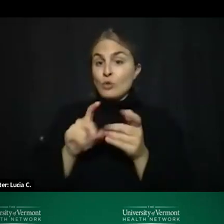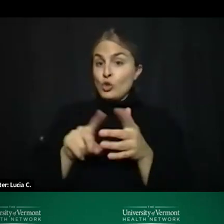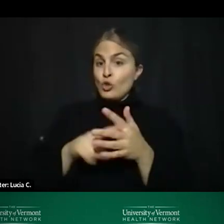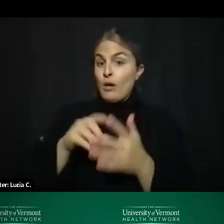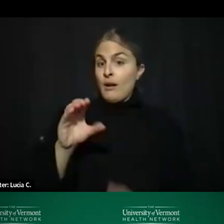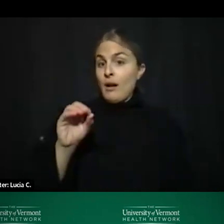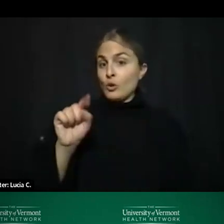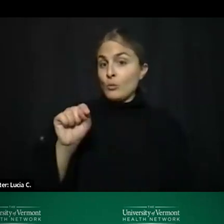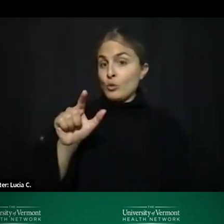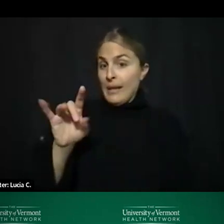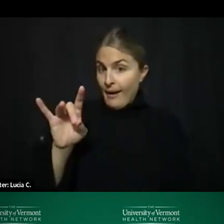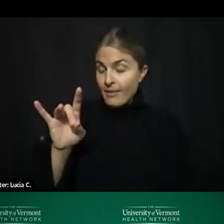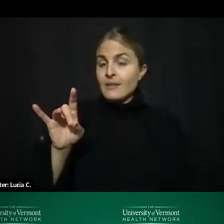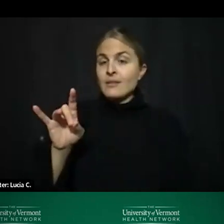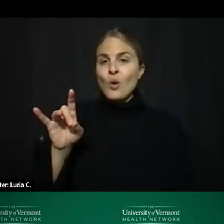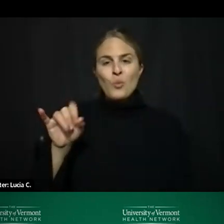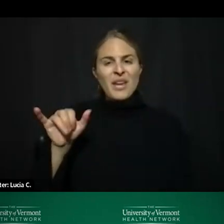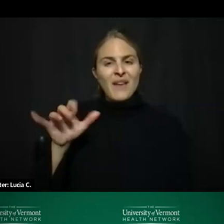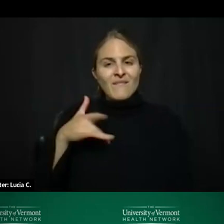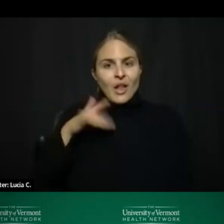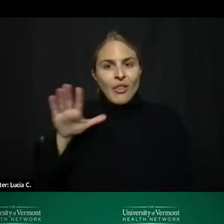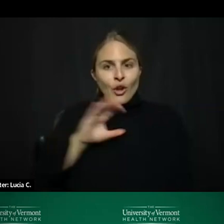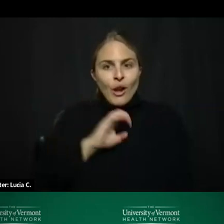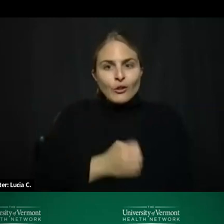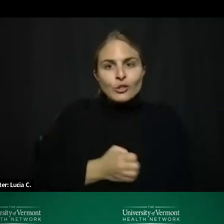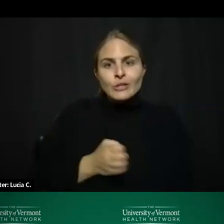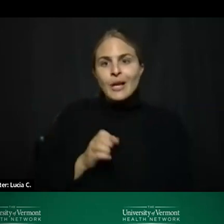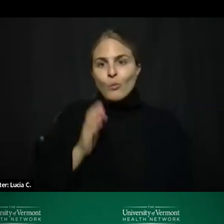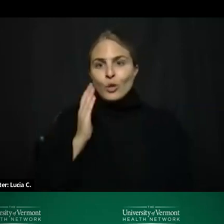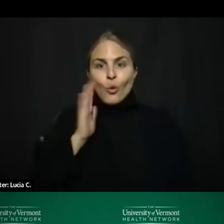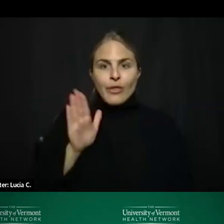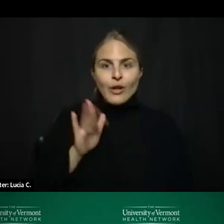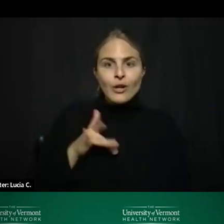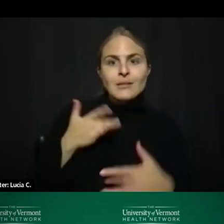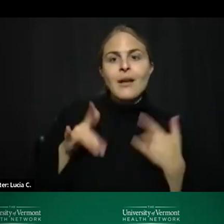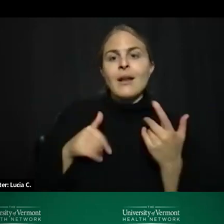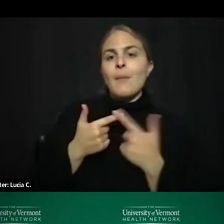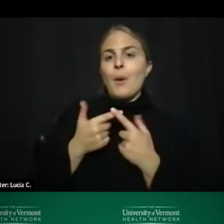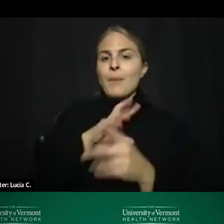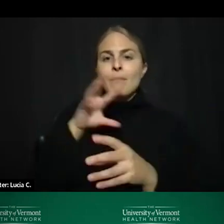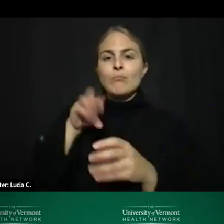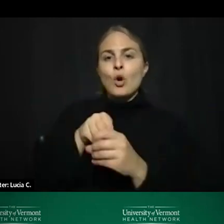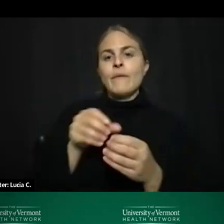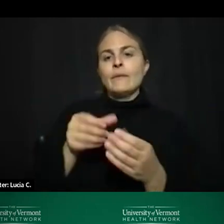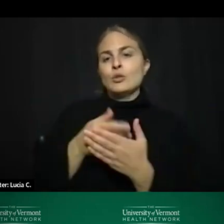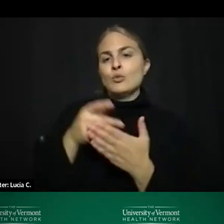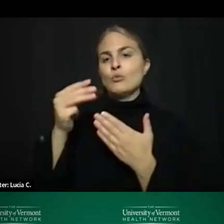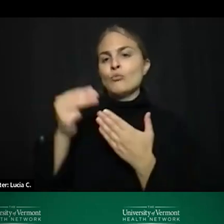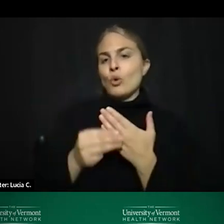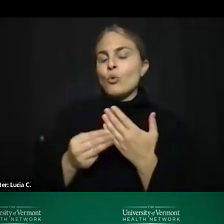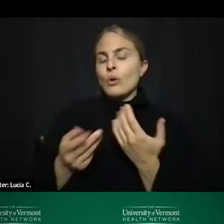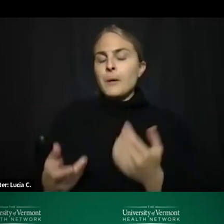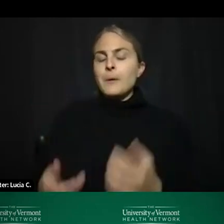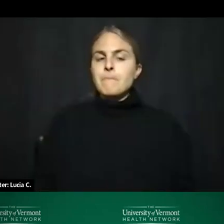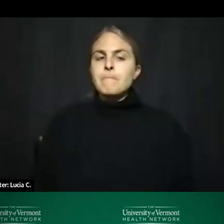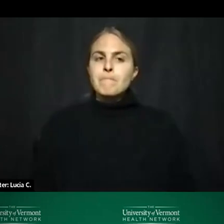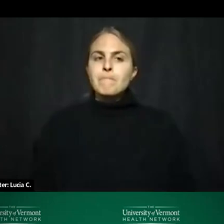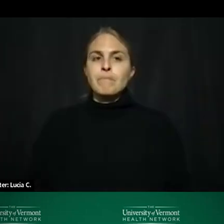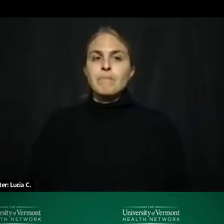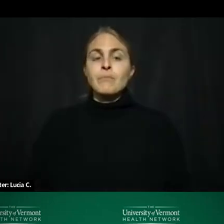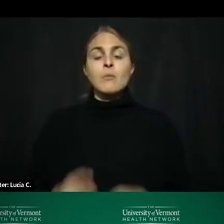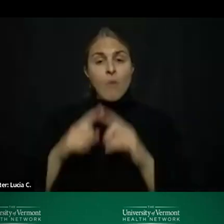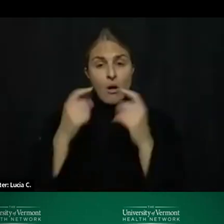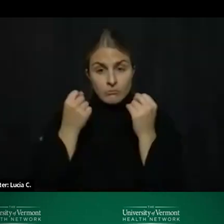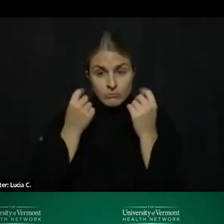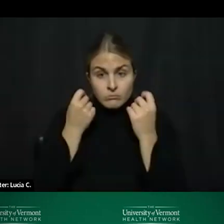and it's really exciting to feel their energy and hear their excitement about being part of this new program um but with